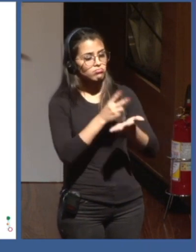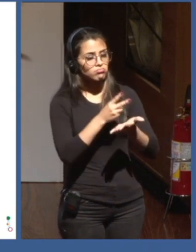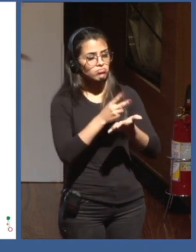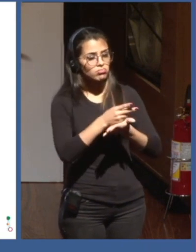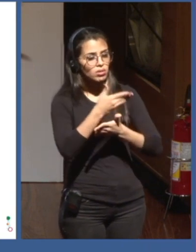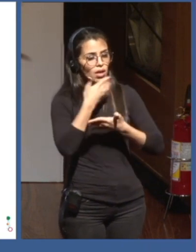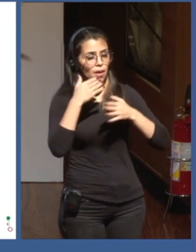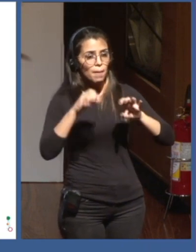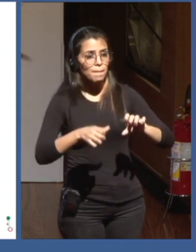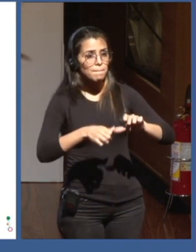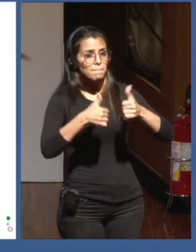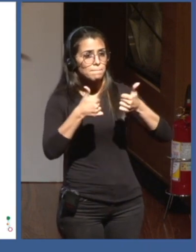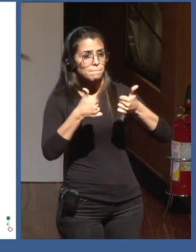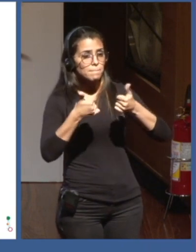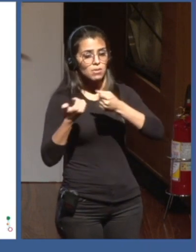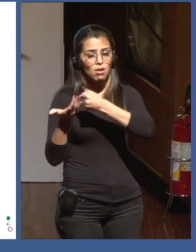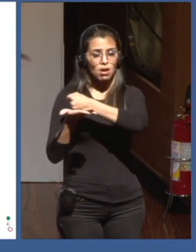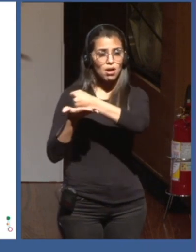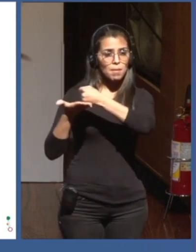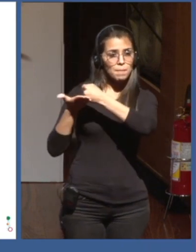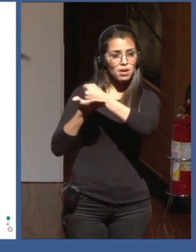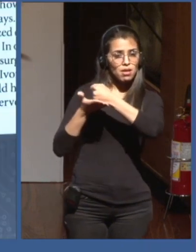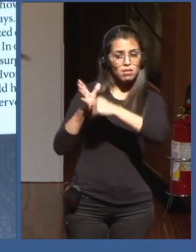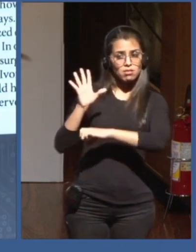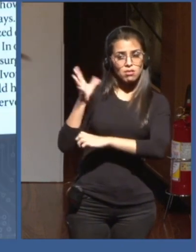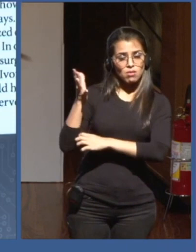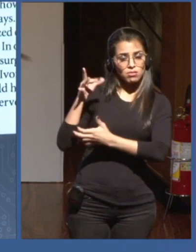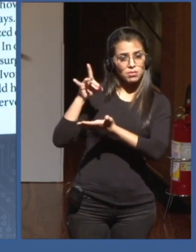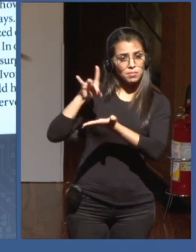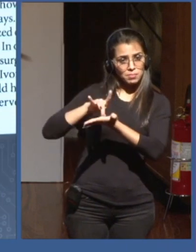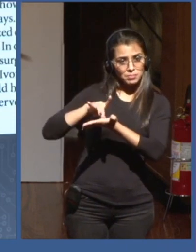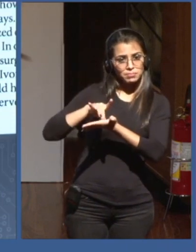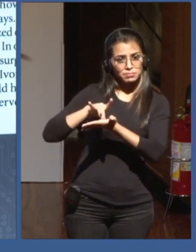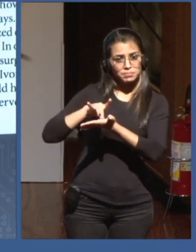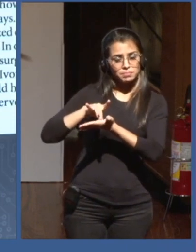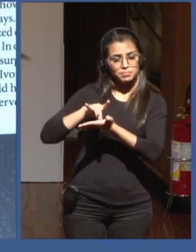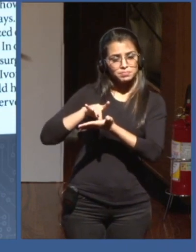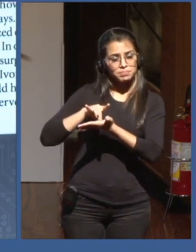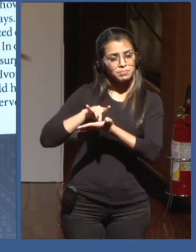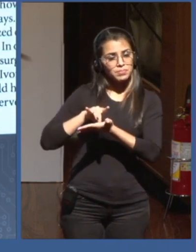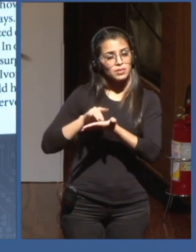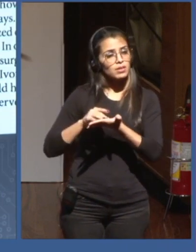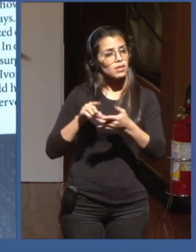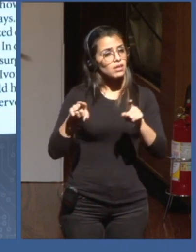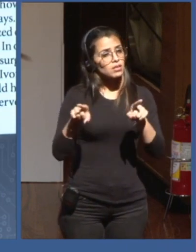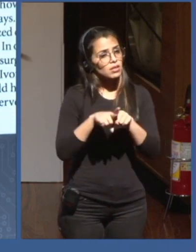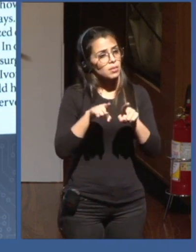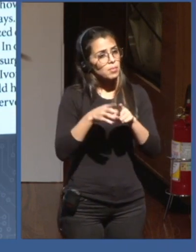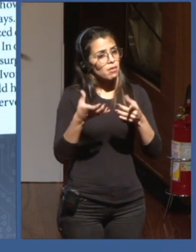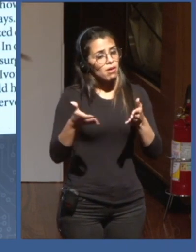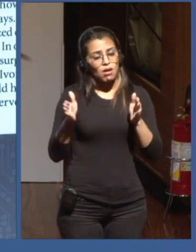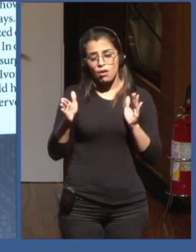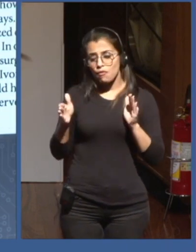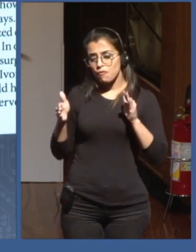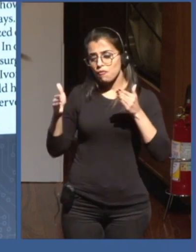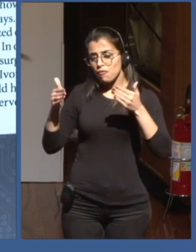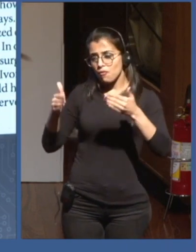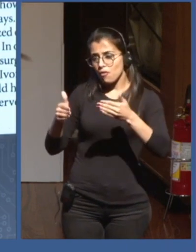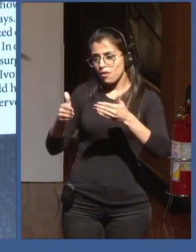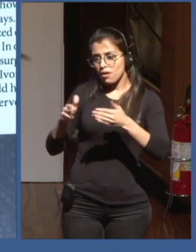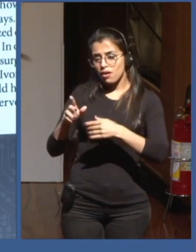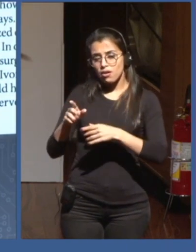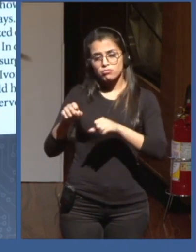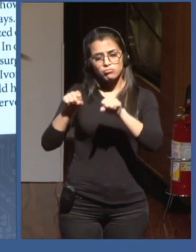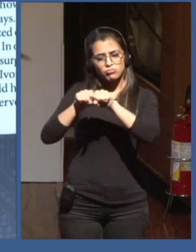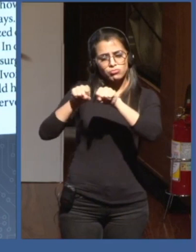need, as I've tried to explain or highlight, we need new technological standards and systems. We need new governance